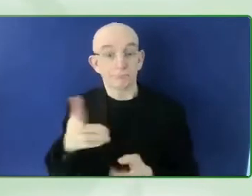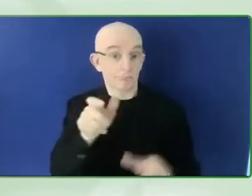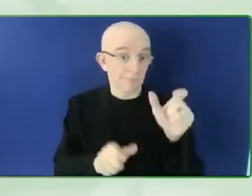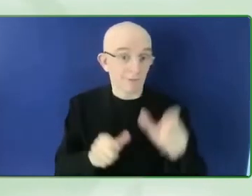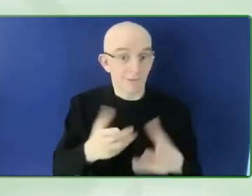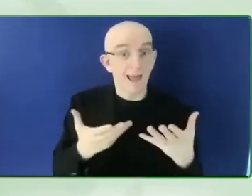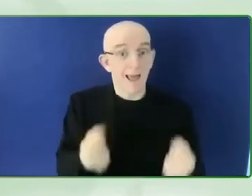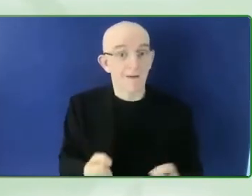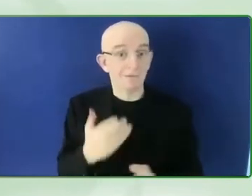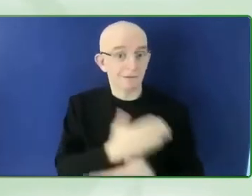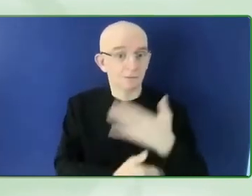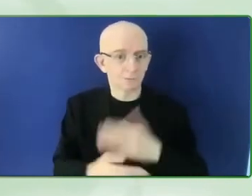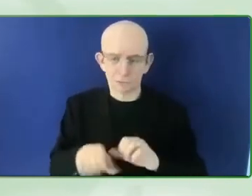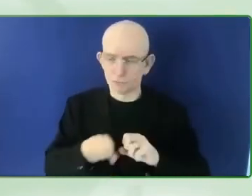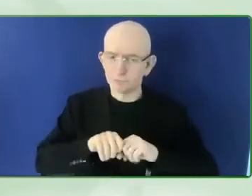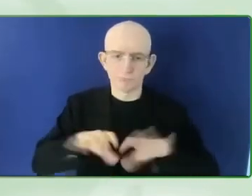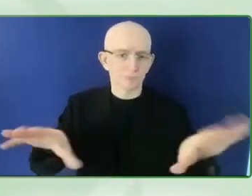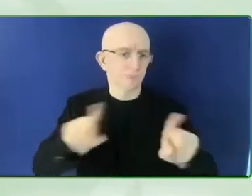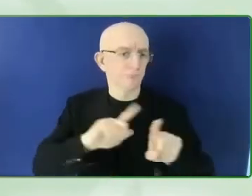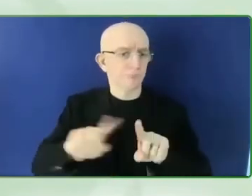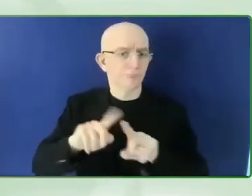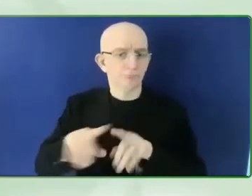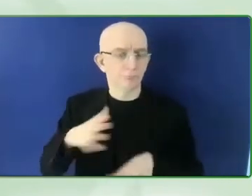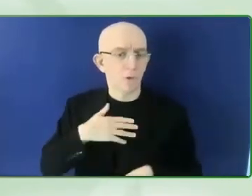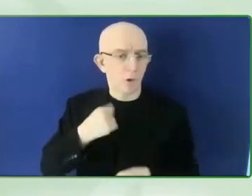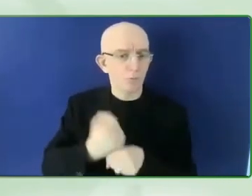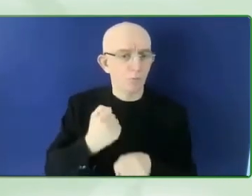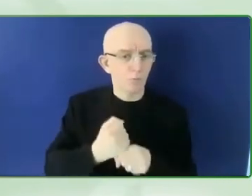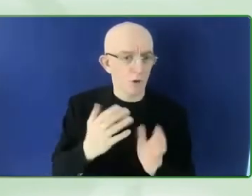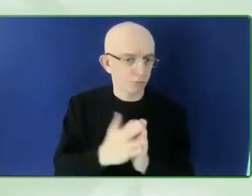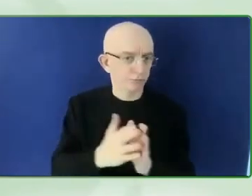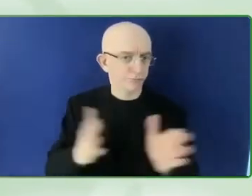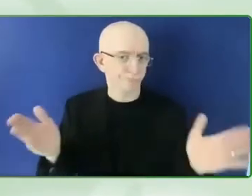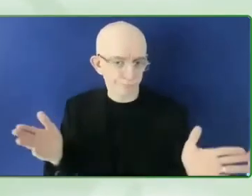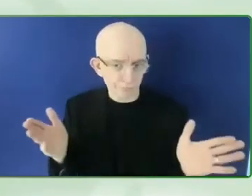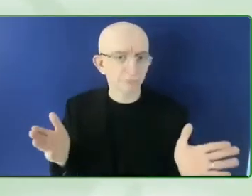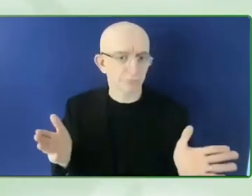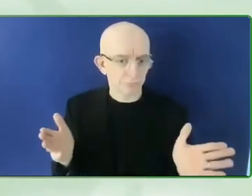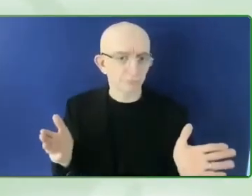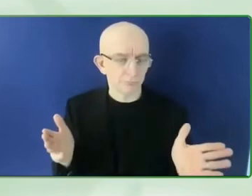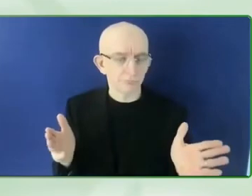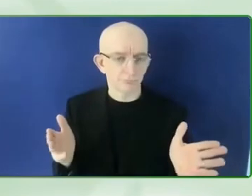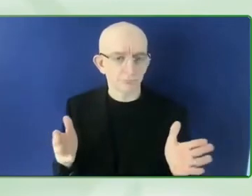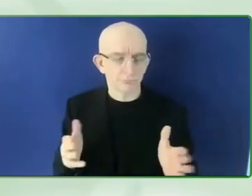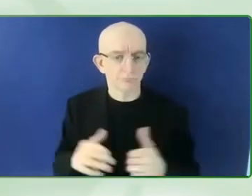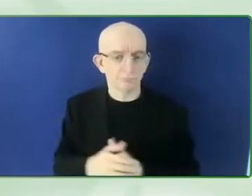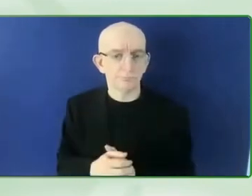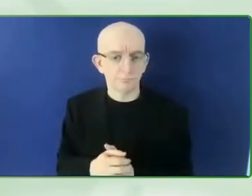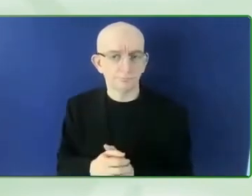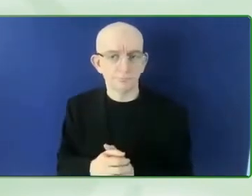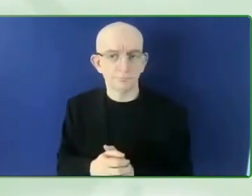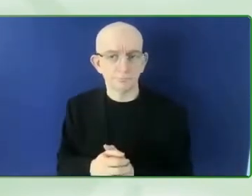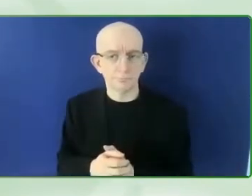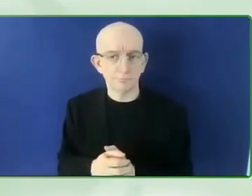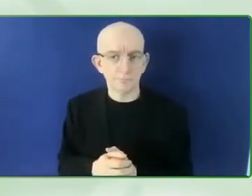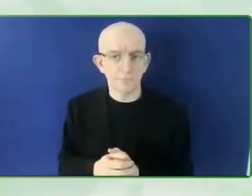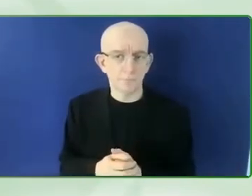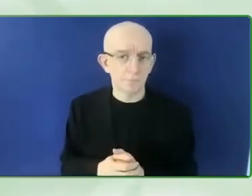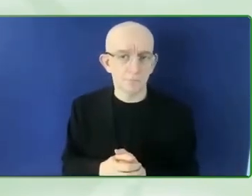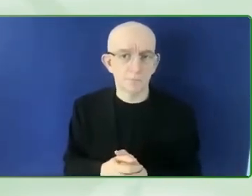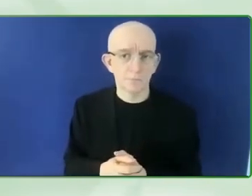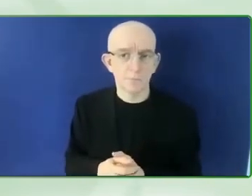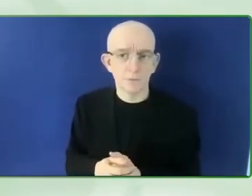agenda forward. What I'd also like to say at this point is about, you know, the ask of others. So